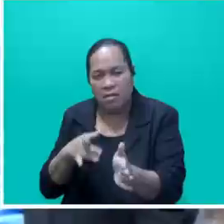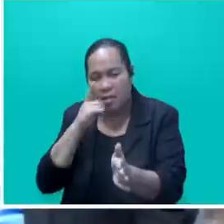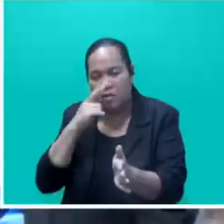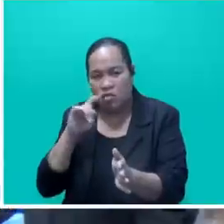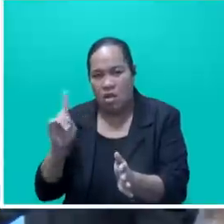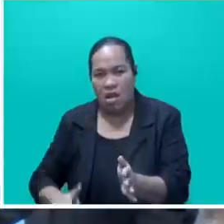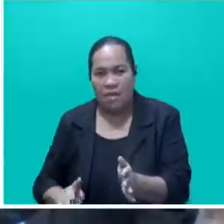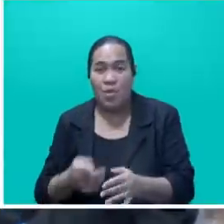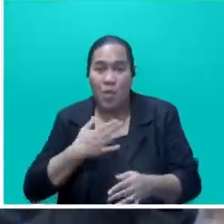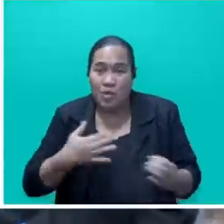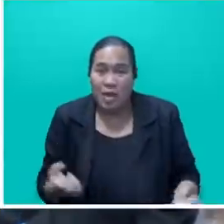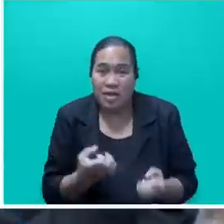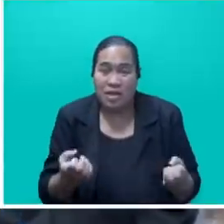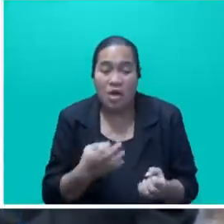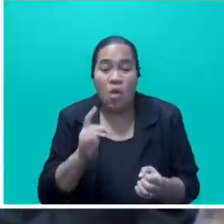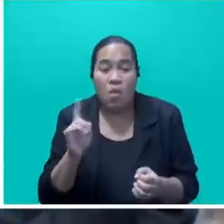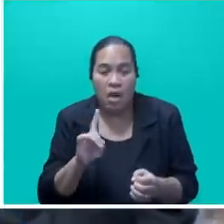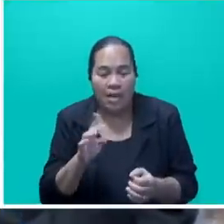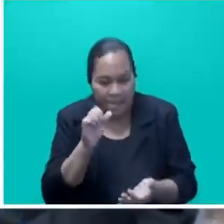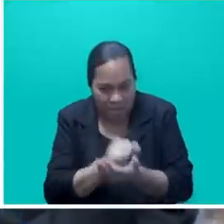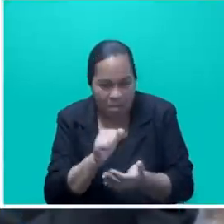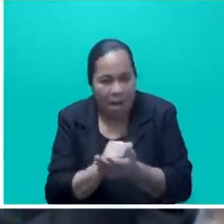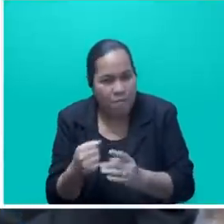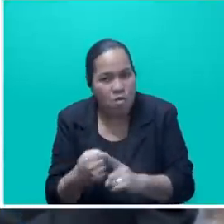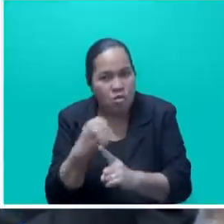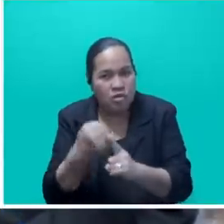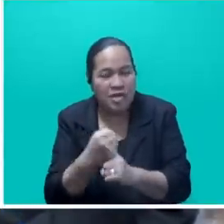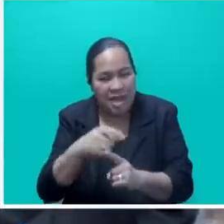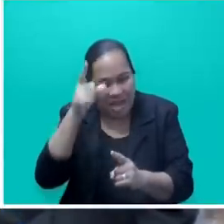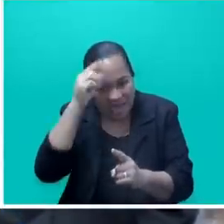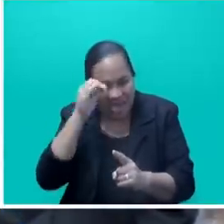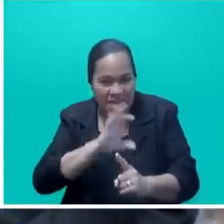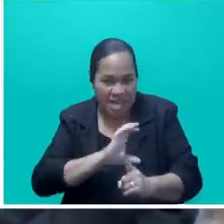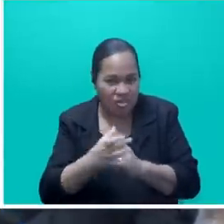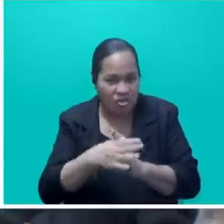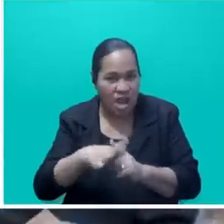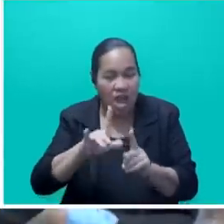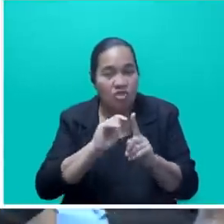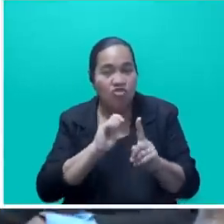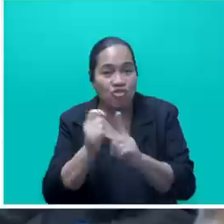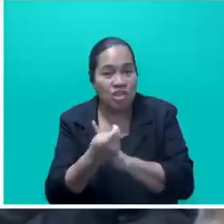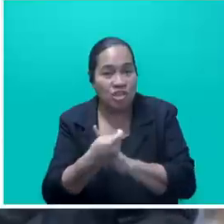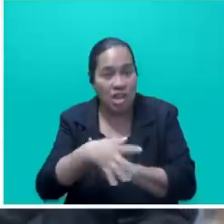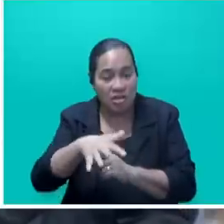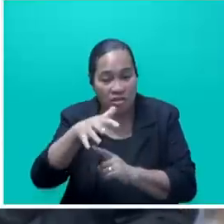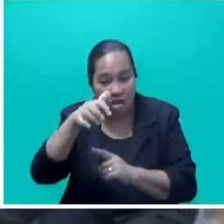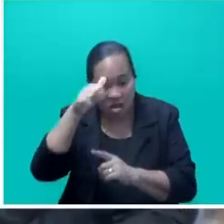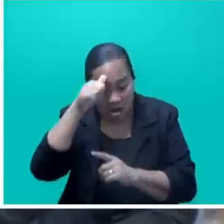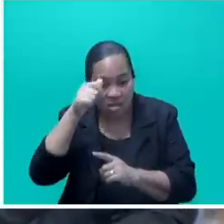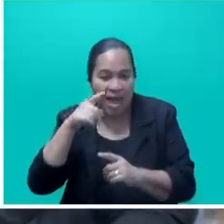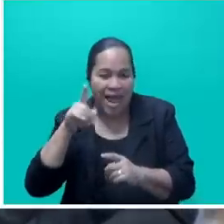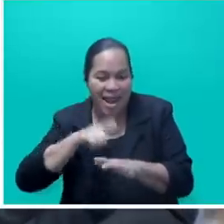What we encourage is the protection and appropriate promotion of indigenous culture, traditional knowledge, the land and waters on which it is based.